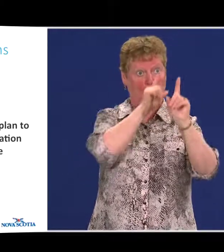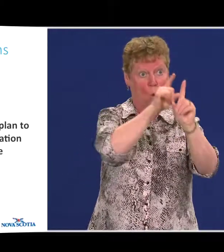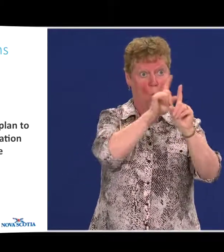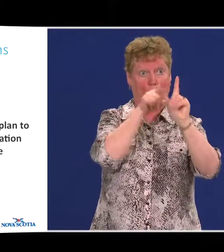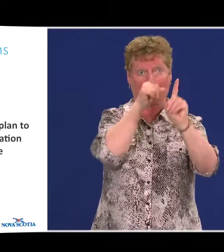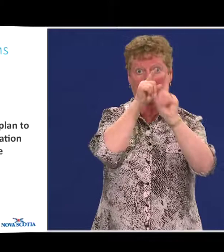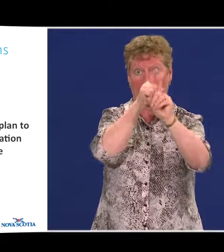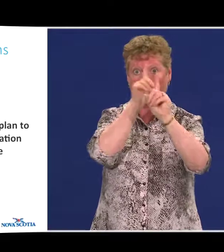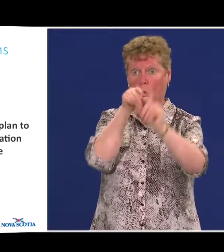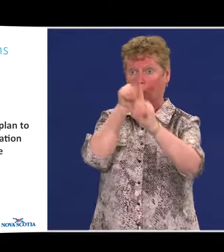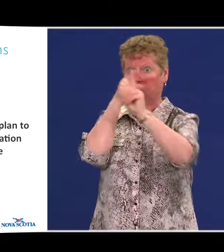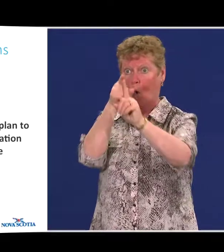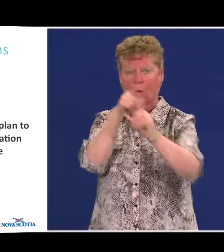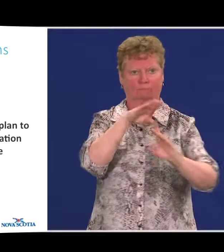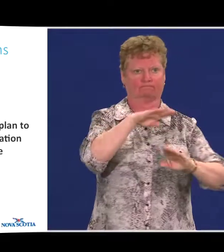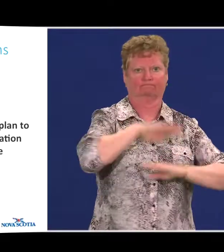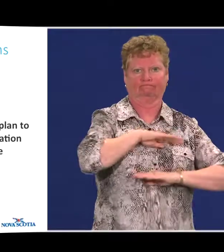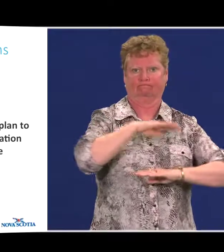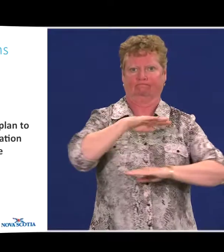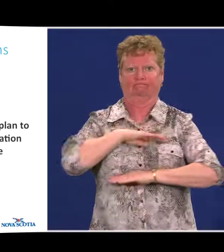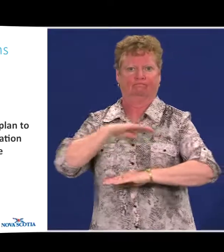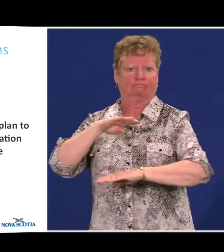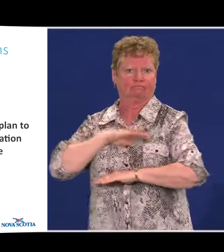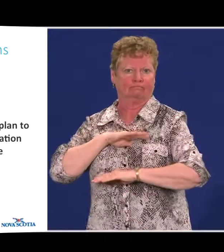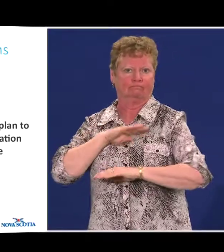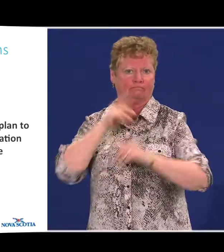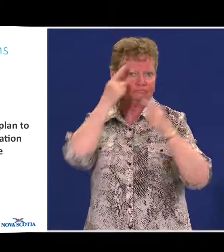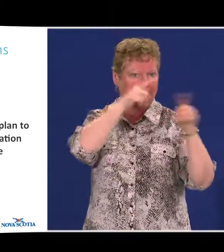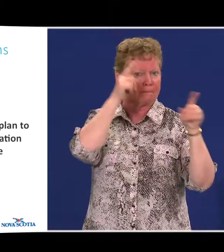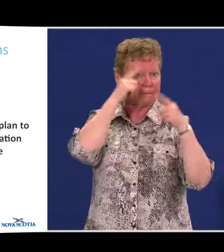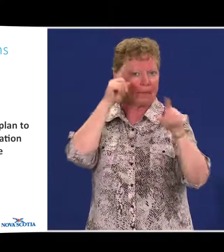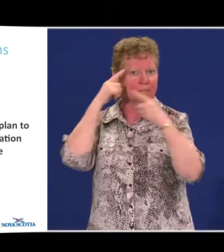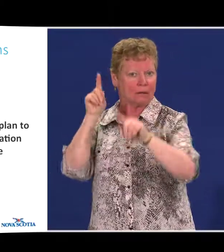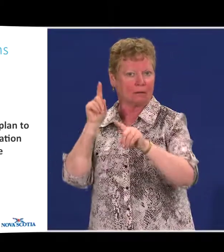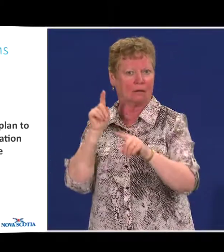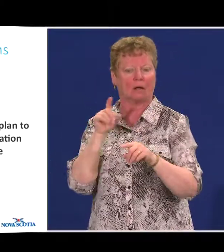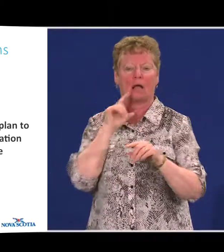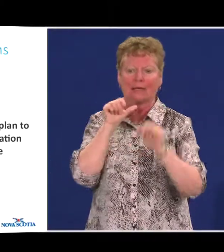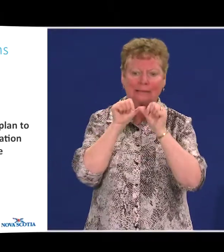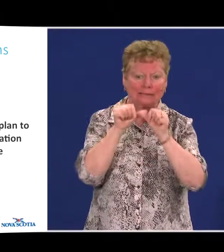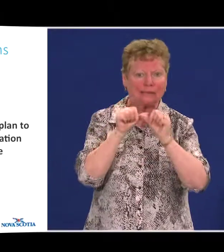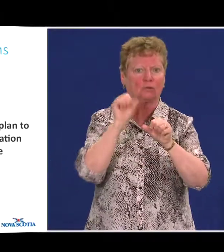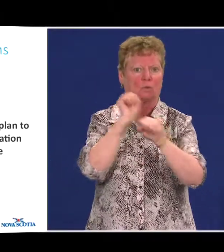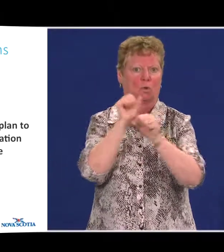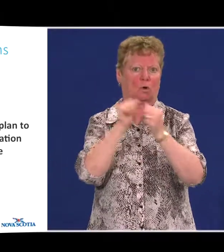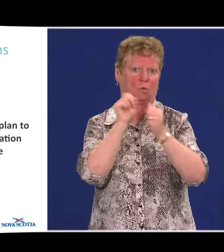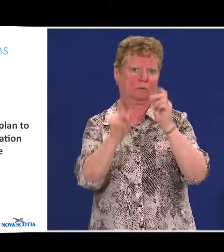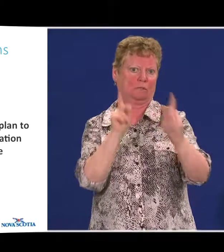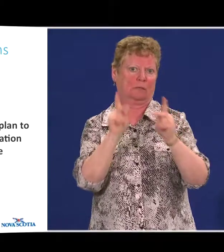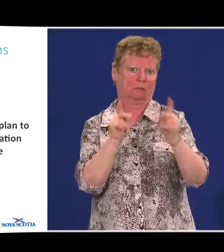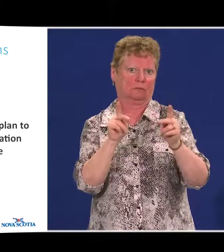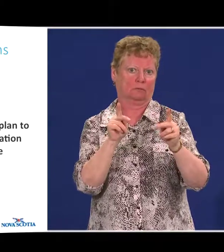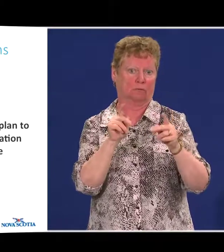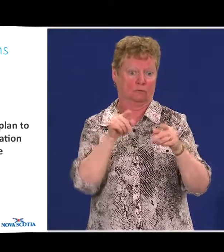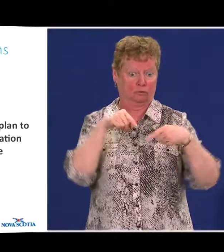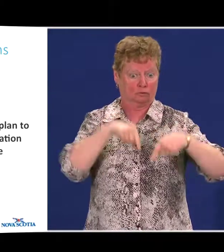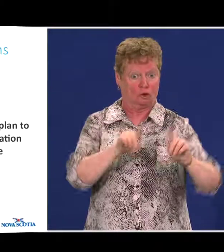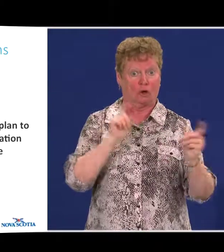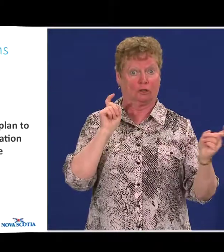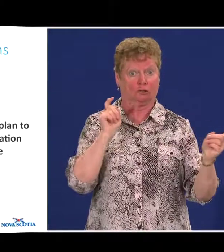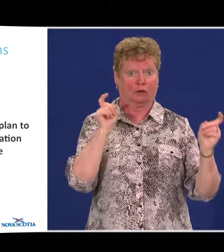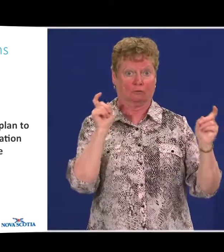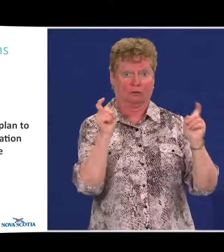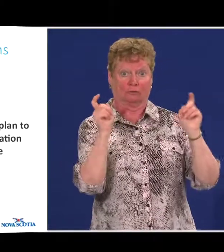accessibility legislation and continue to work with the public as these changes take place.